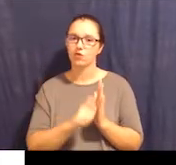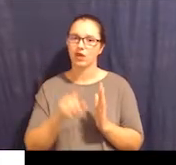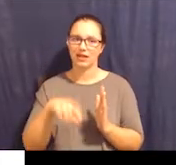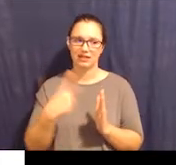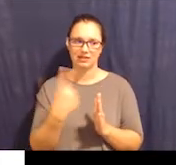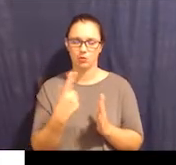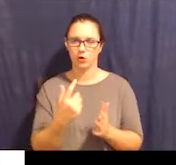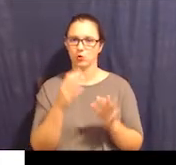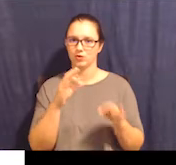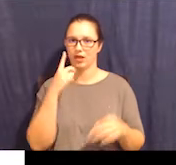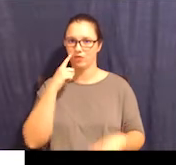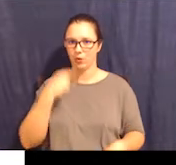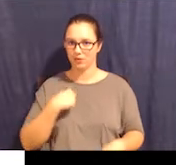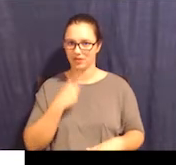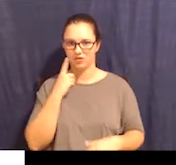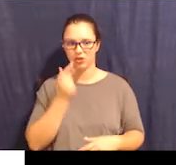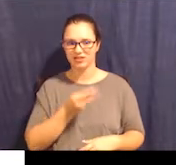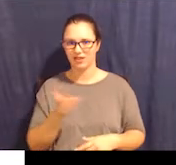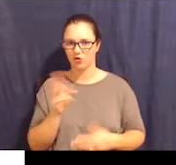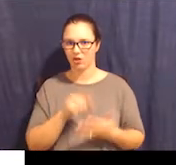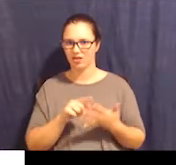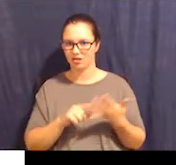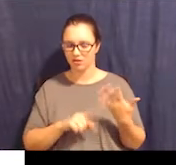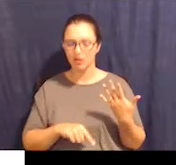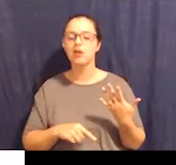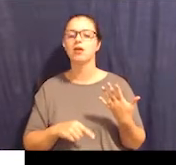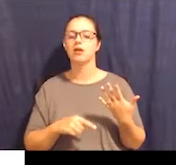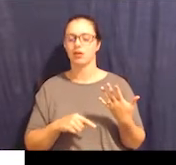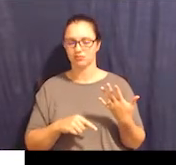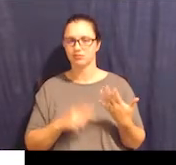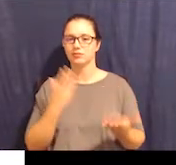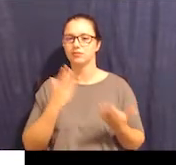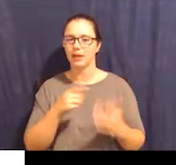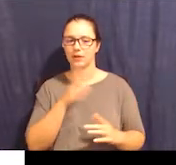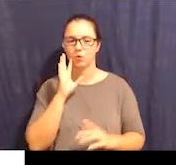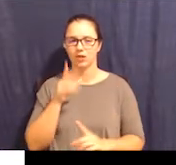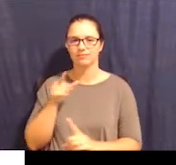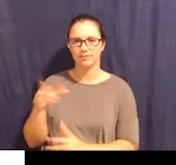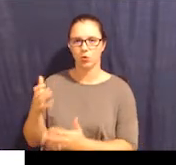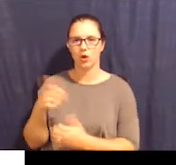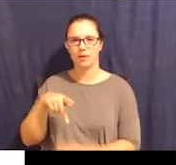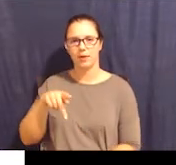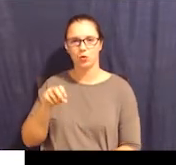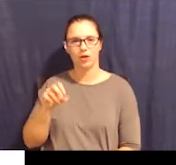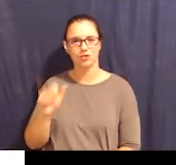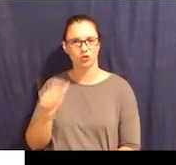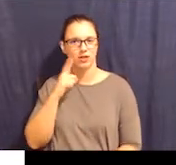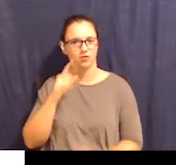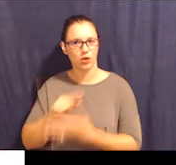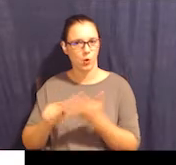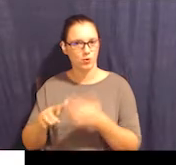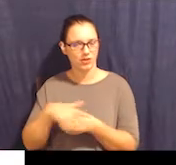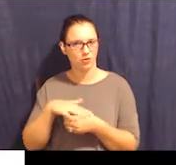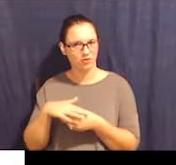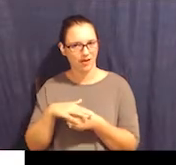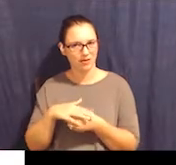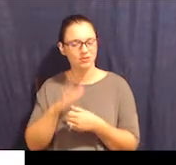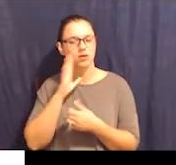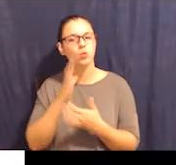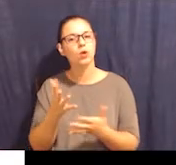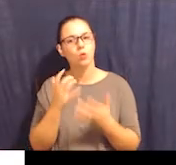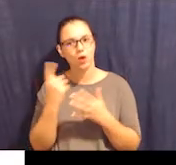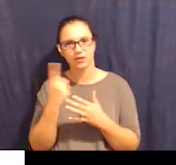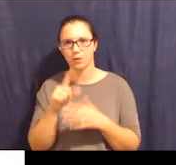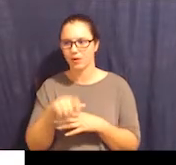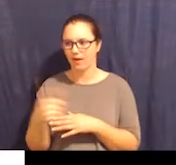if they write, need someone to decide for me for a couple of these, that gives me an idea that they're probably going to want a power of attorney for those areas, because